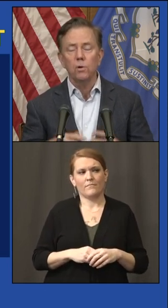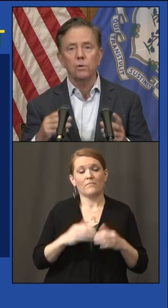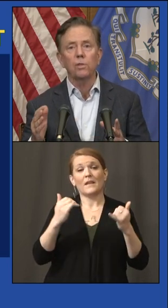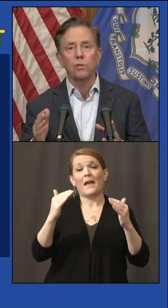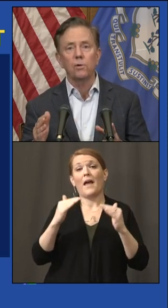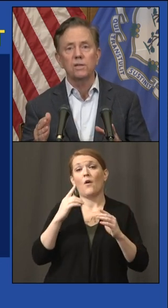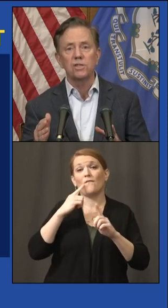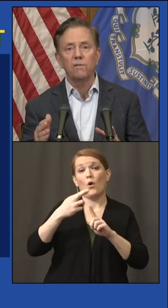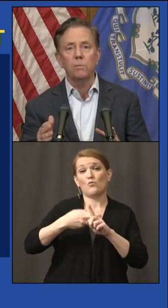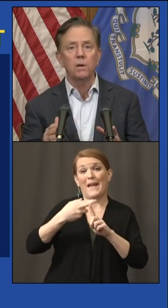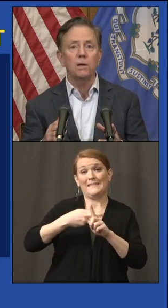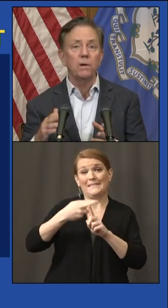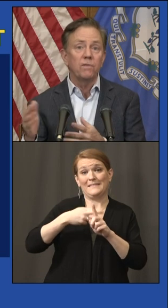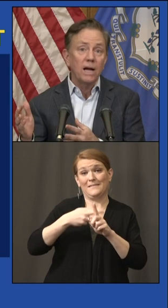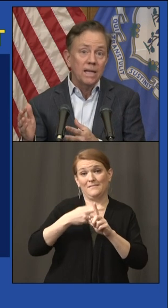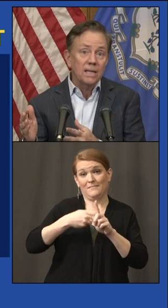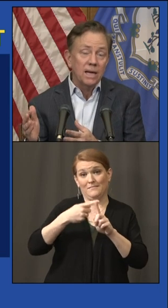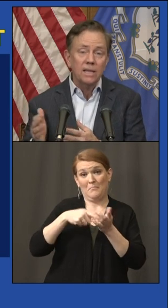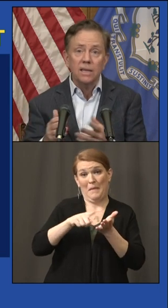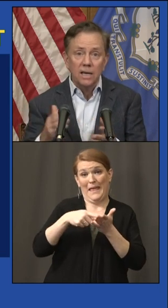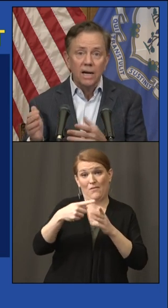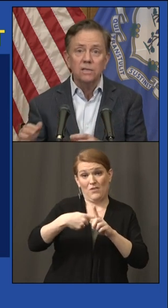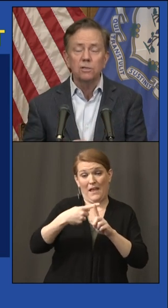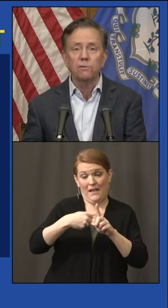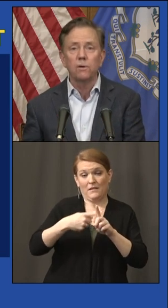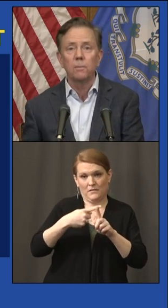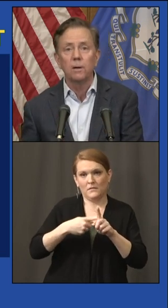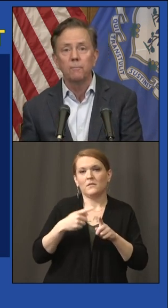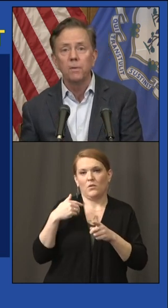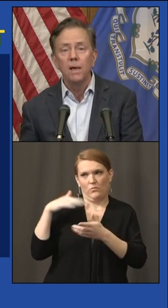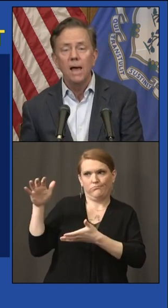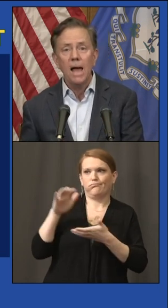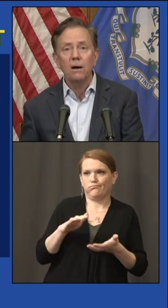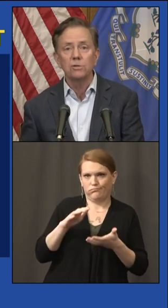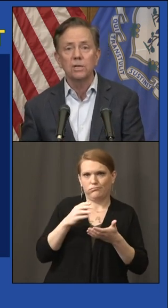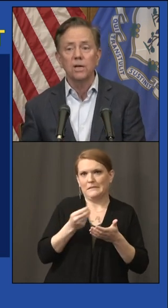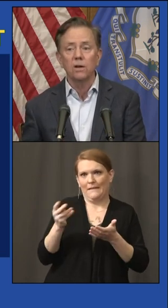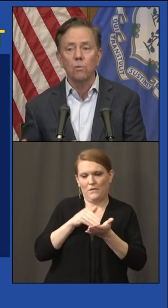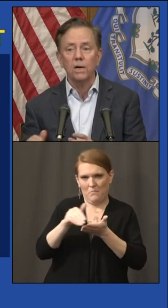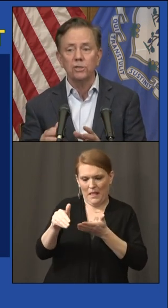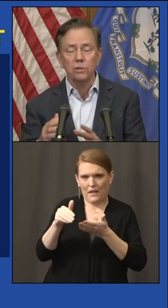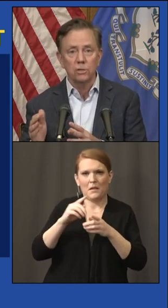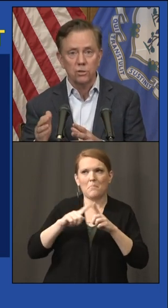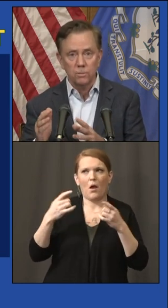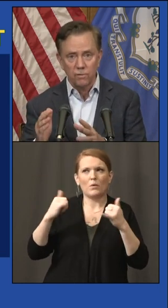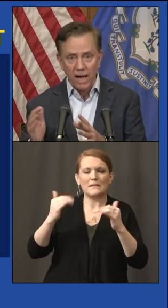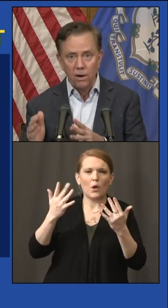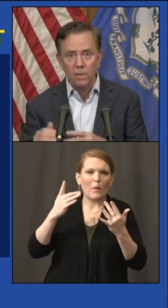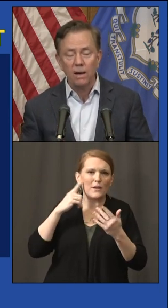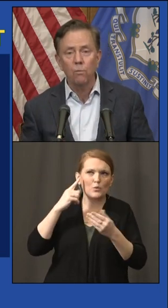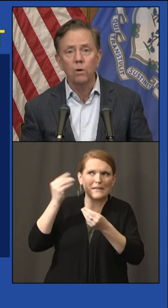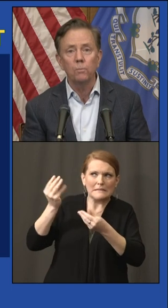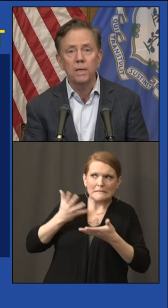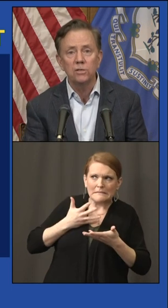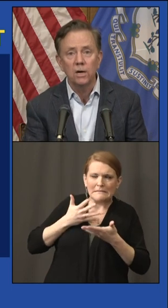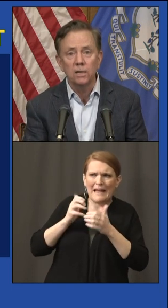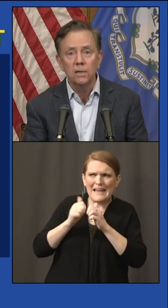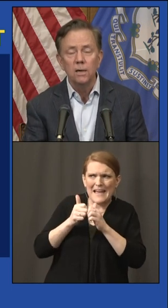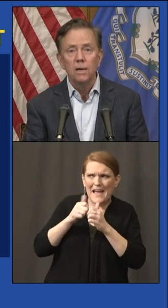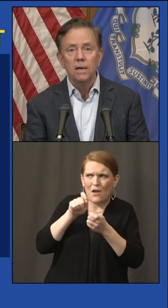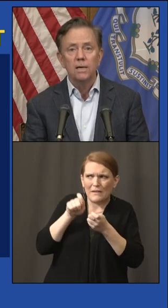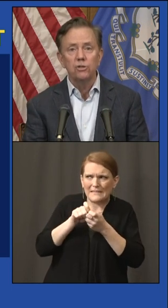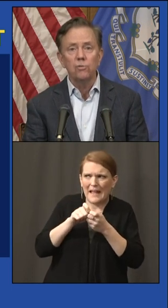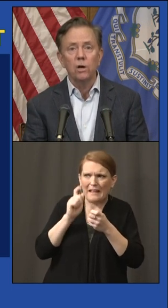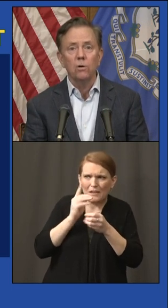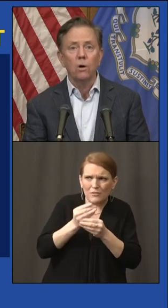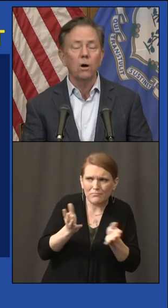$237 million. We have not yet gotten the guidance from housing down in Washington in terms of how that will be done.